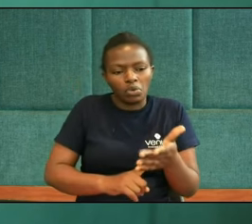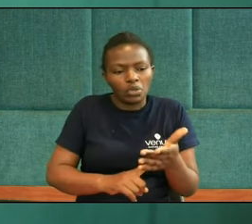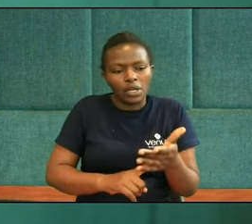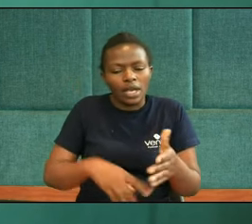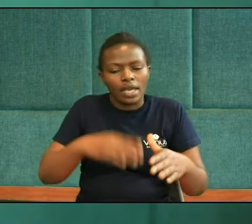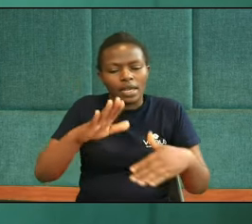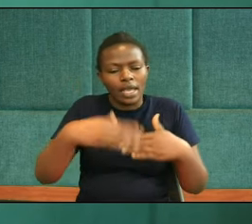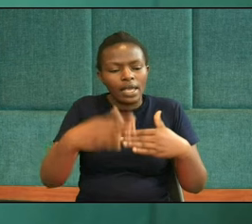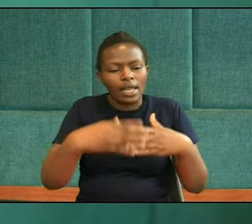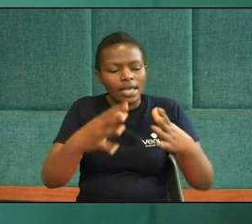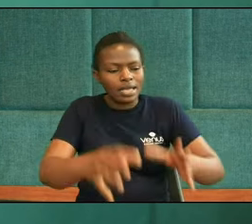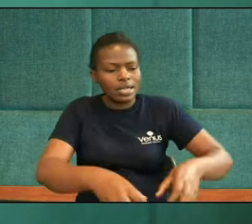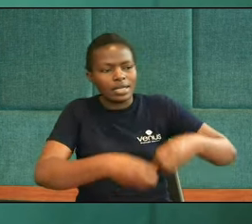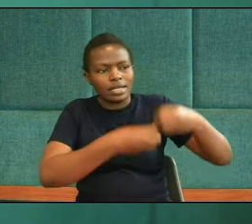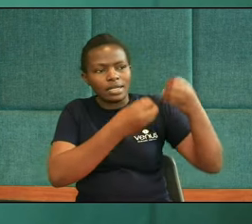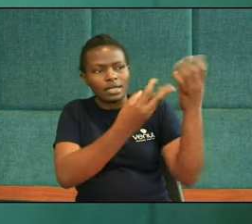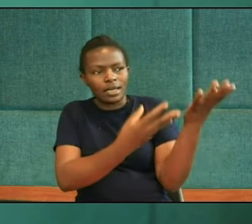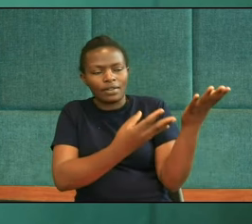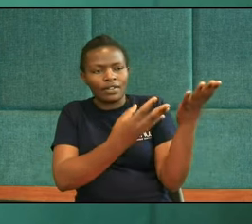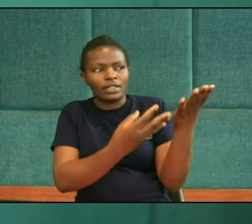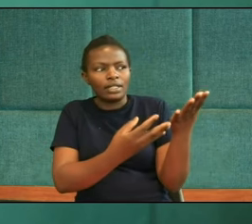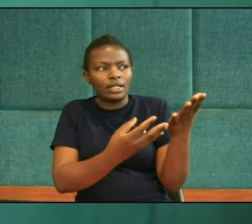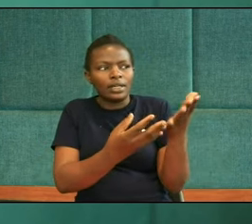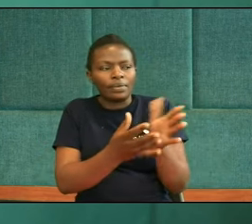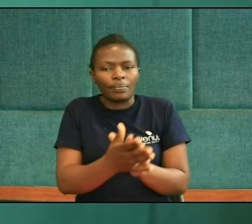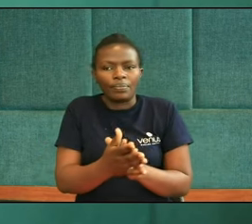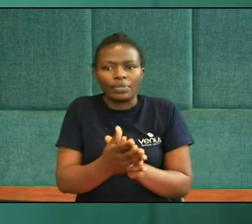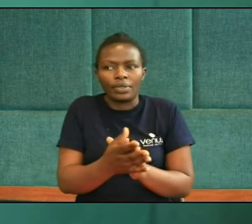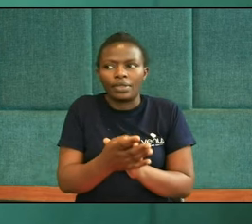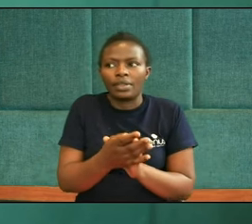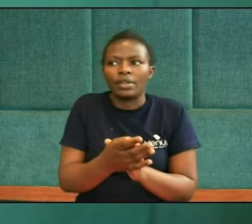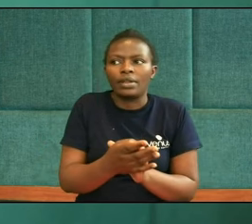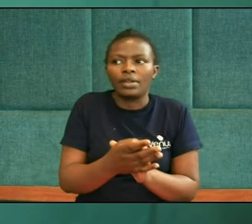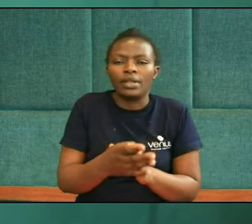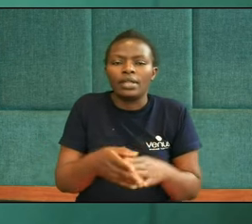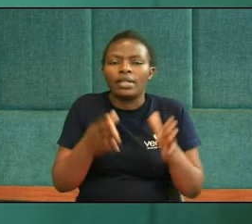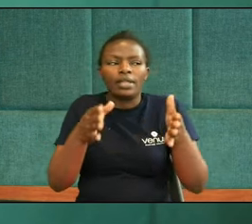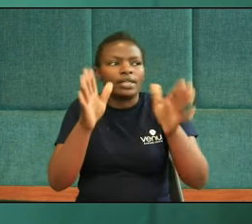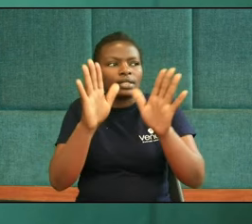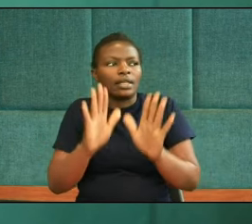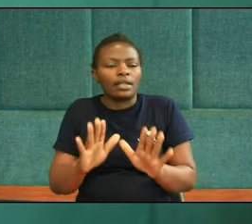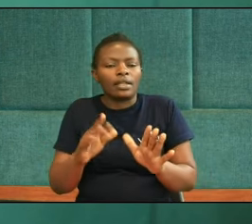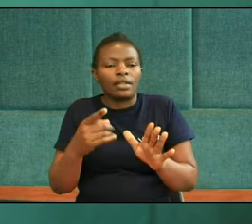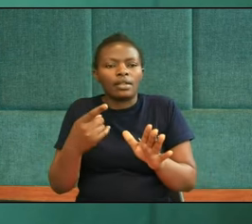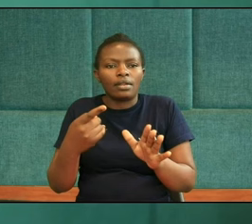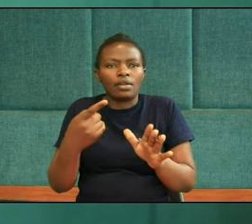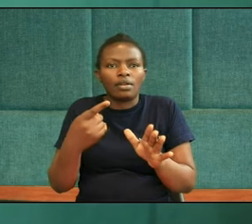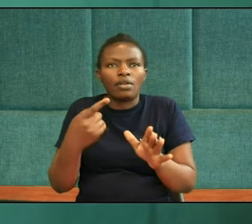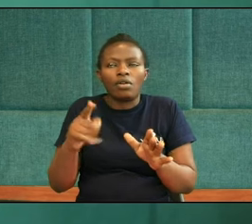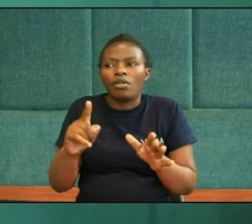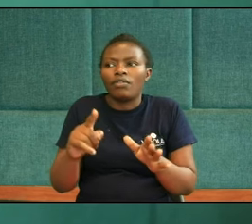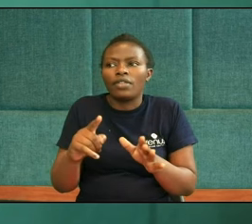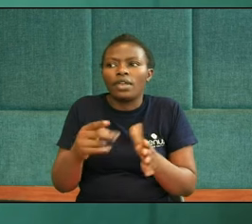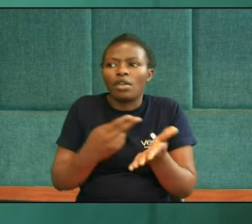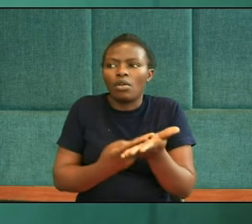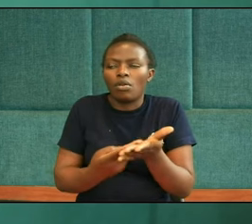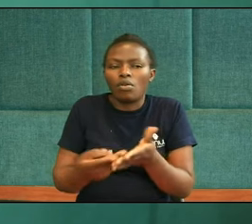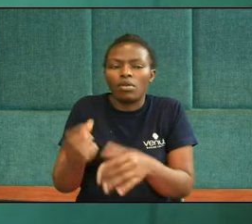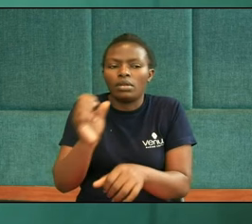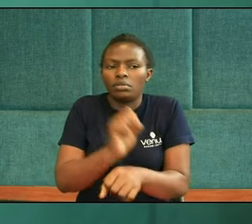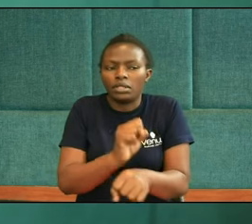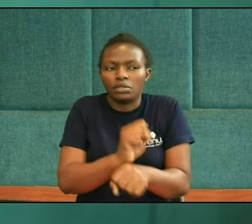that causes dissolution The surrender of the sanctuary And the